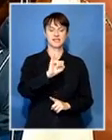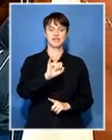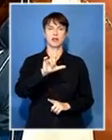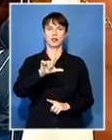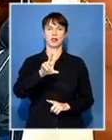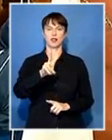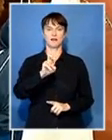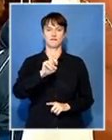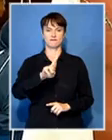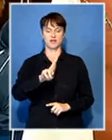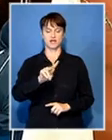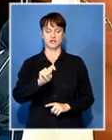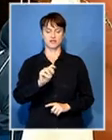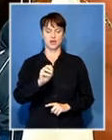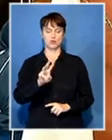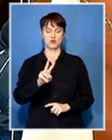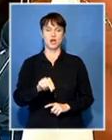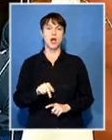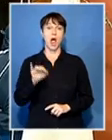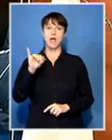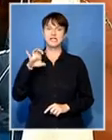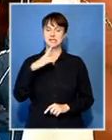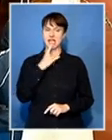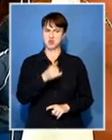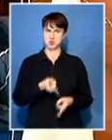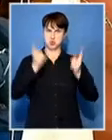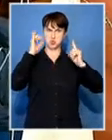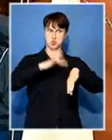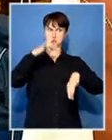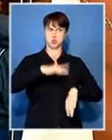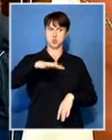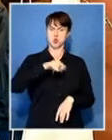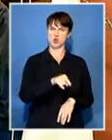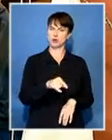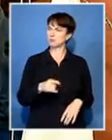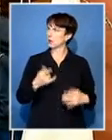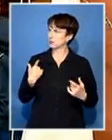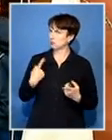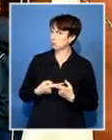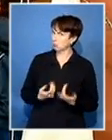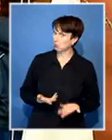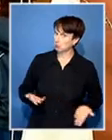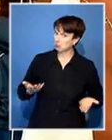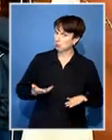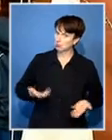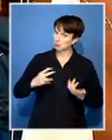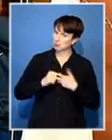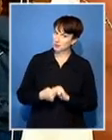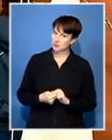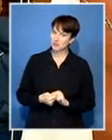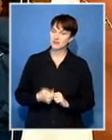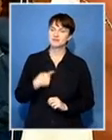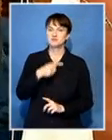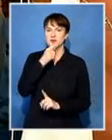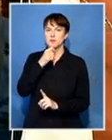it was identified by the IEC as a hot spot where there might possibly be problems today but nothing as yet I've spoken to my